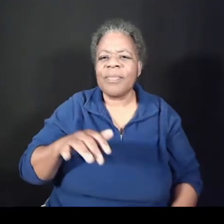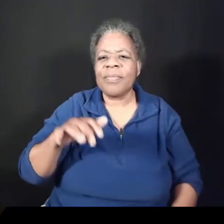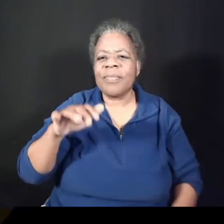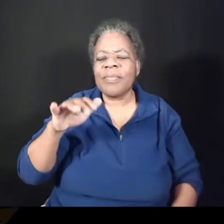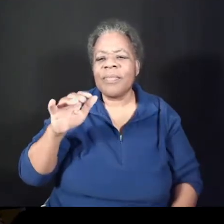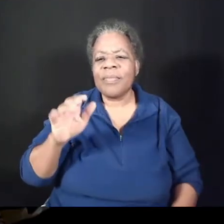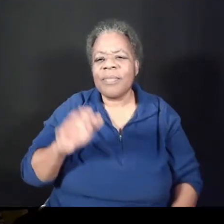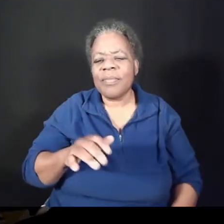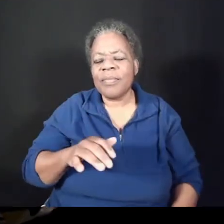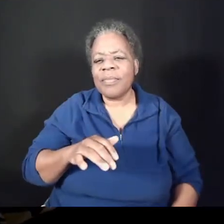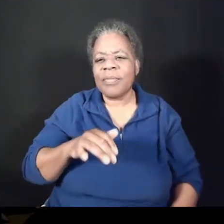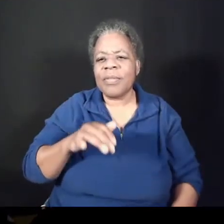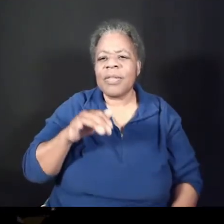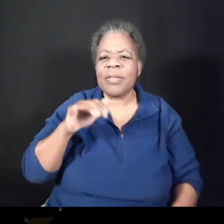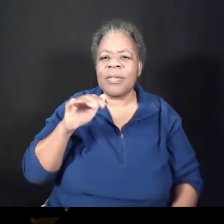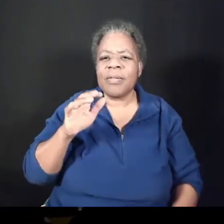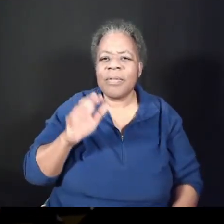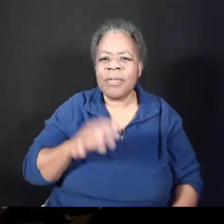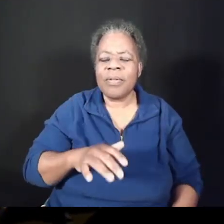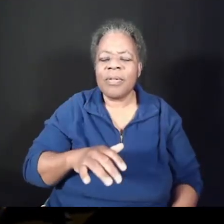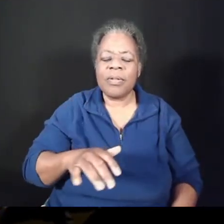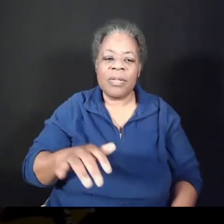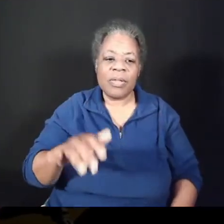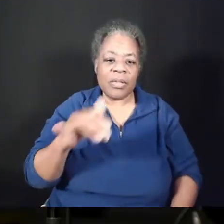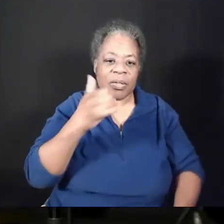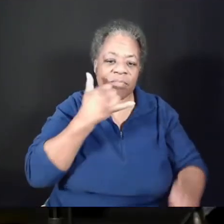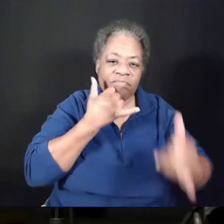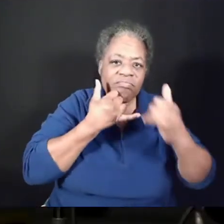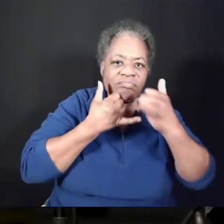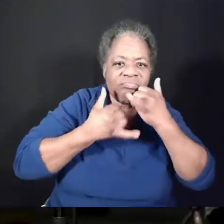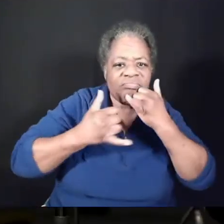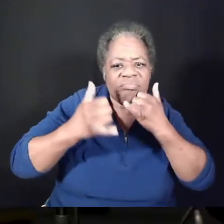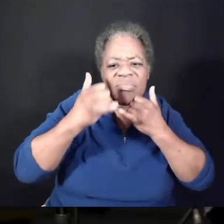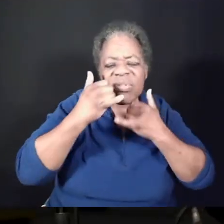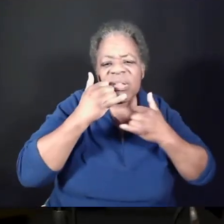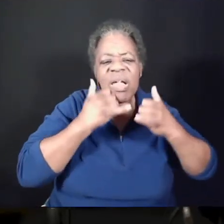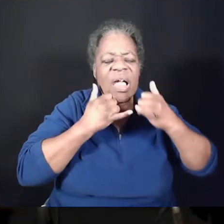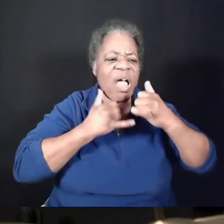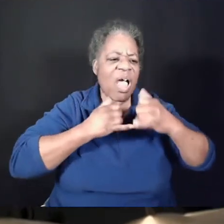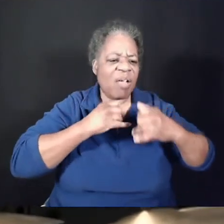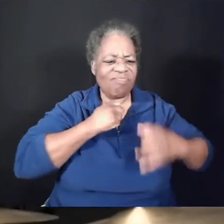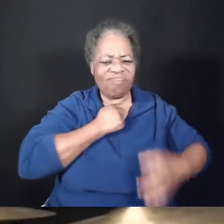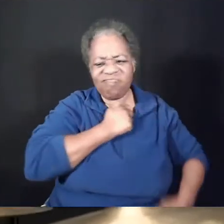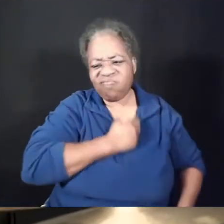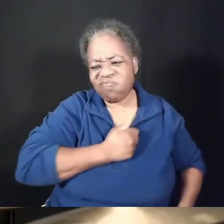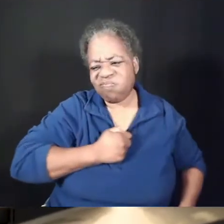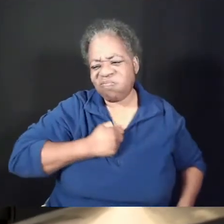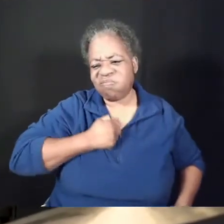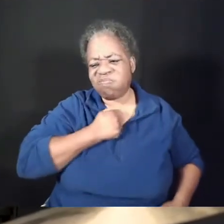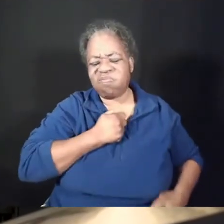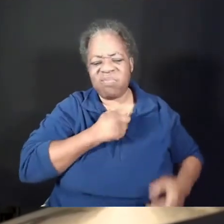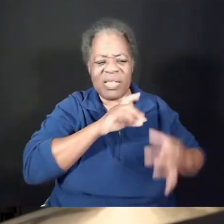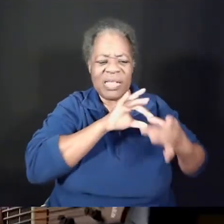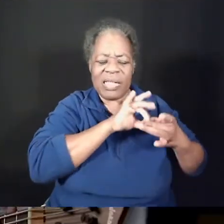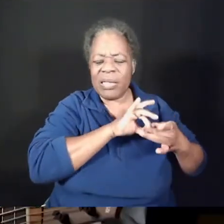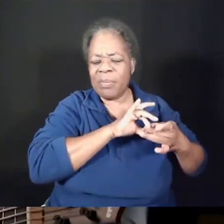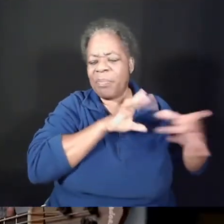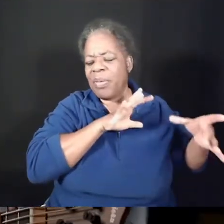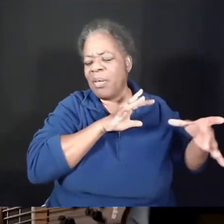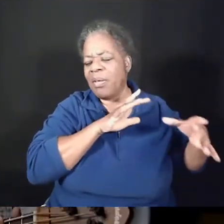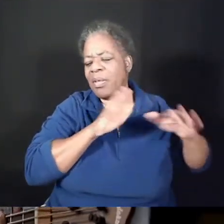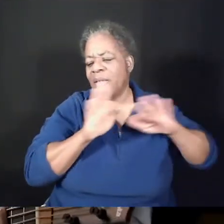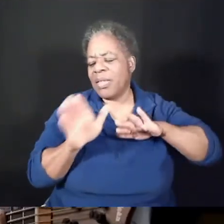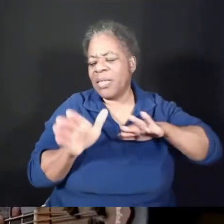Leave behind your regrets and mistakes. Come today,